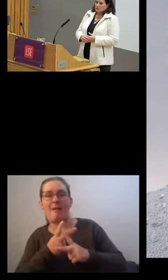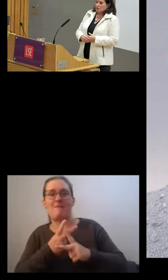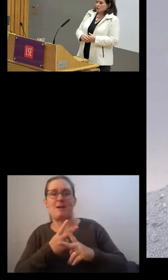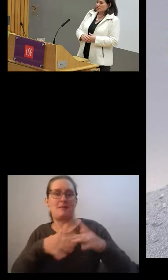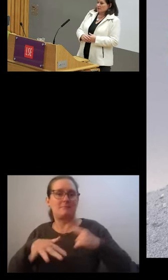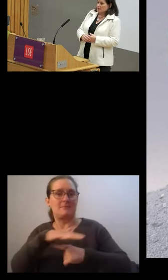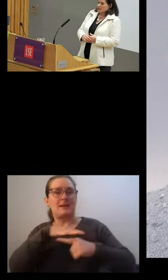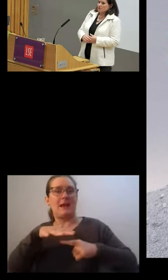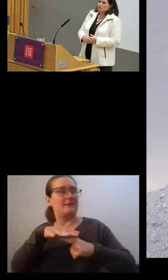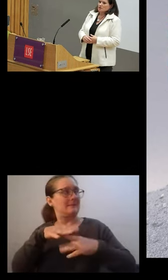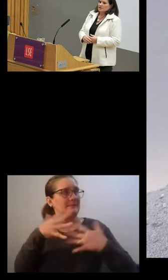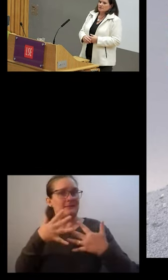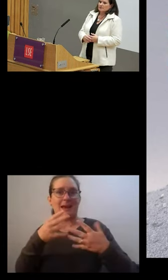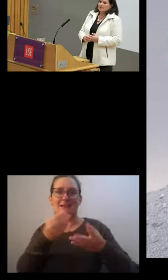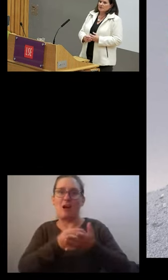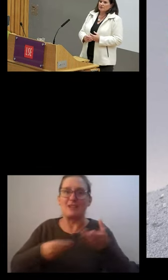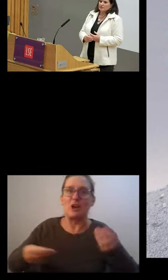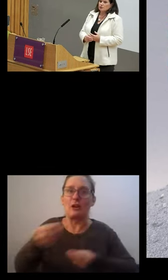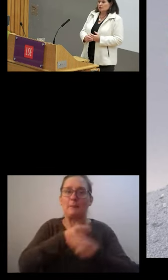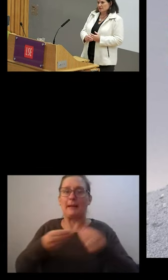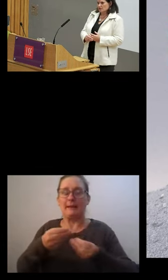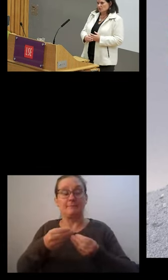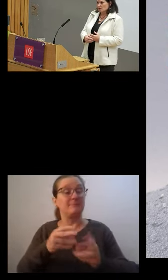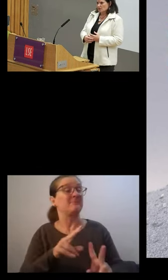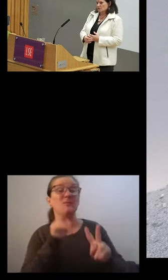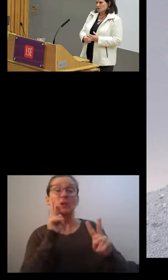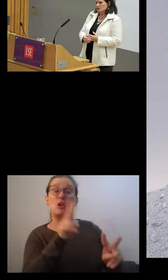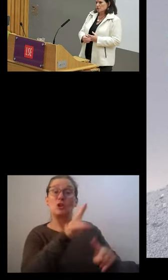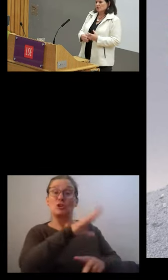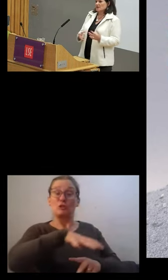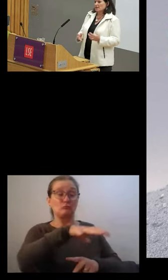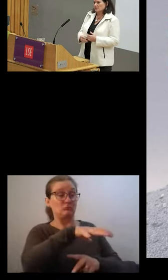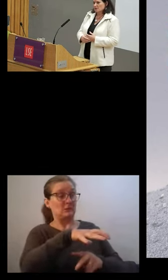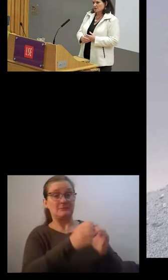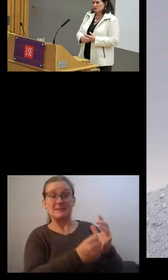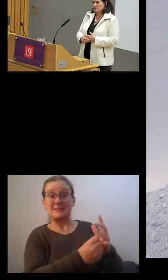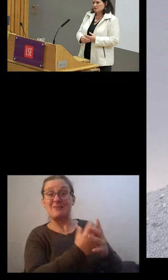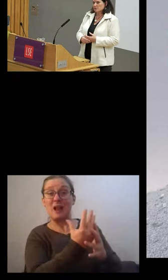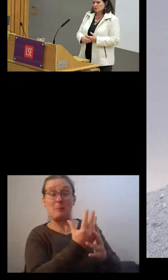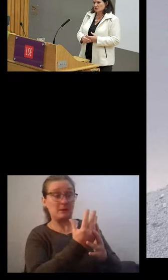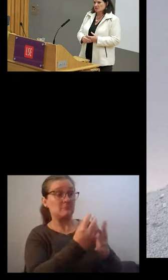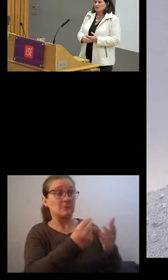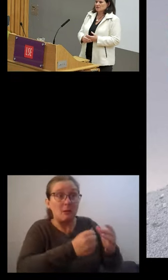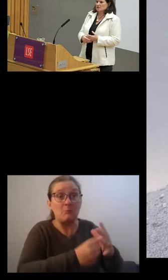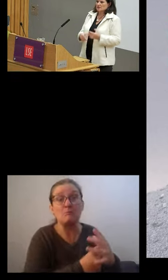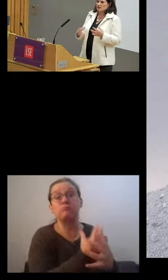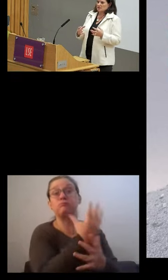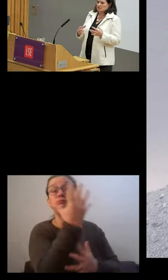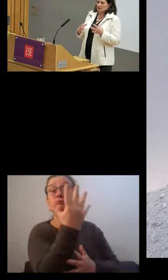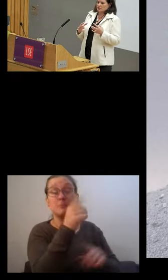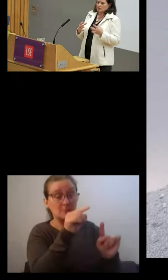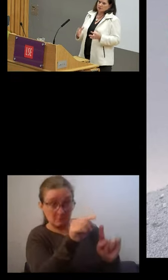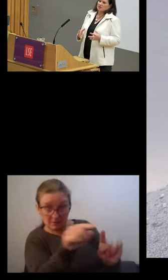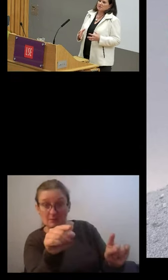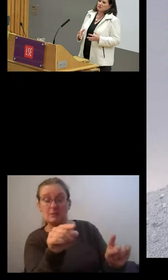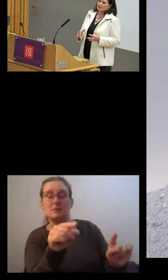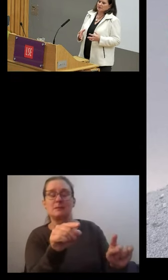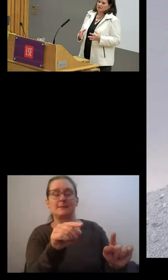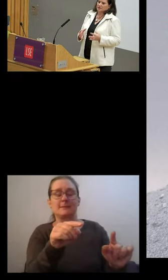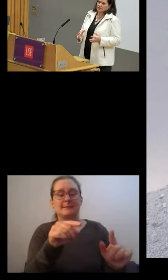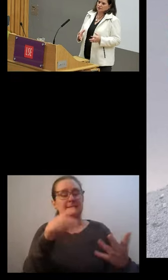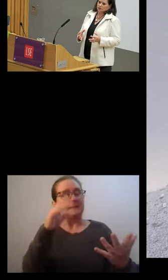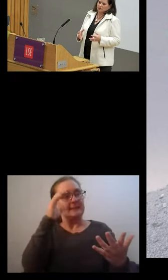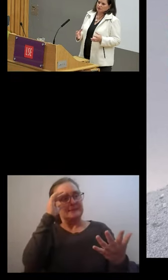And if you look at developing countries, even the more advanced ones, and you look at their labour markets, you will see that it's incredibly